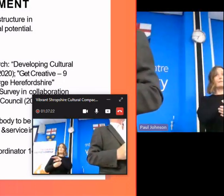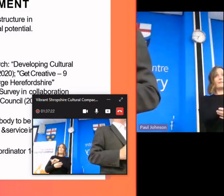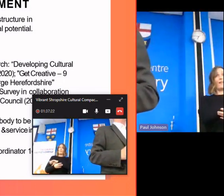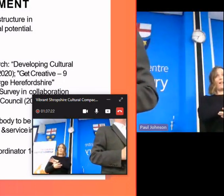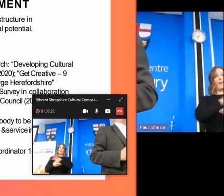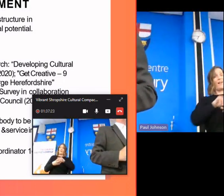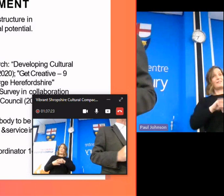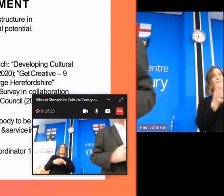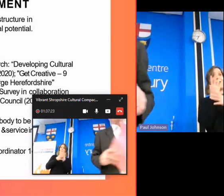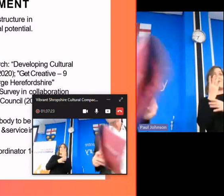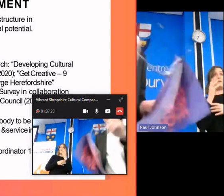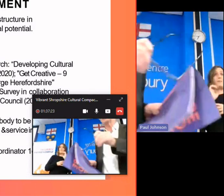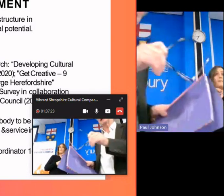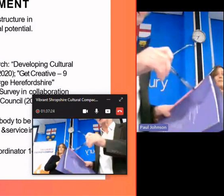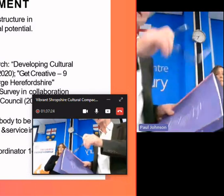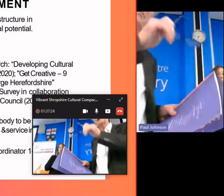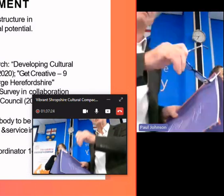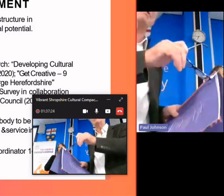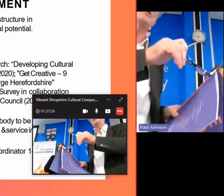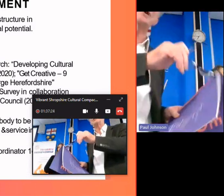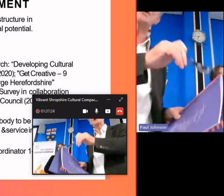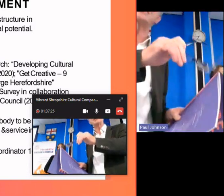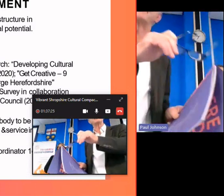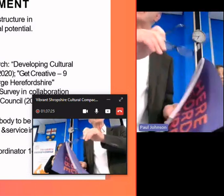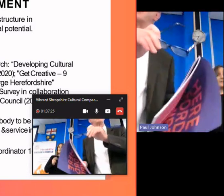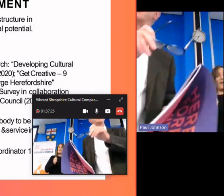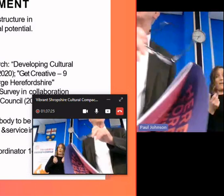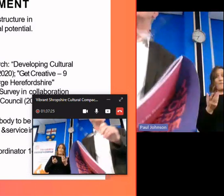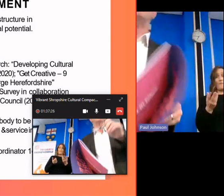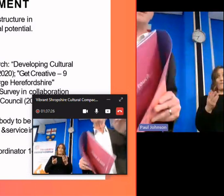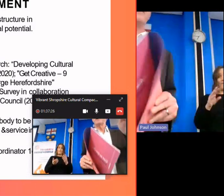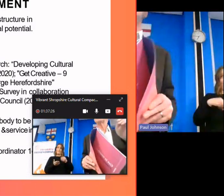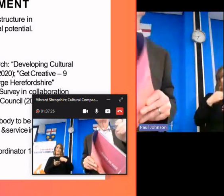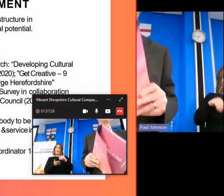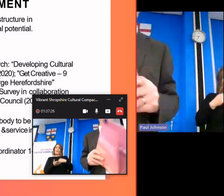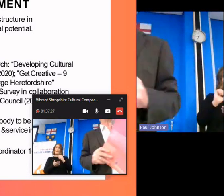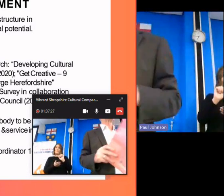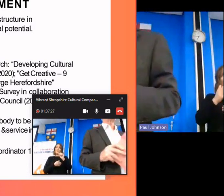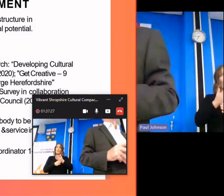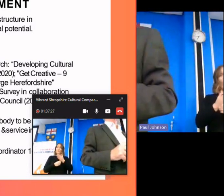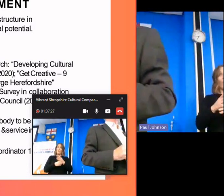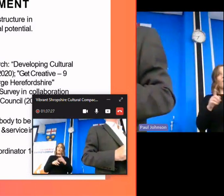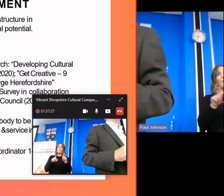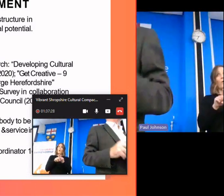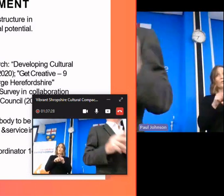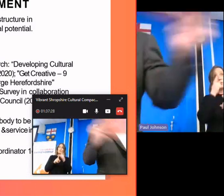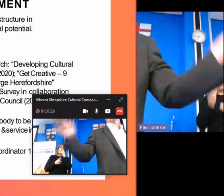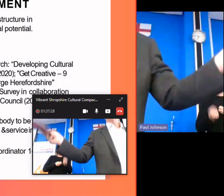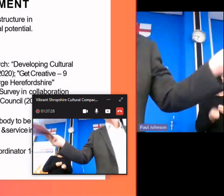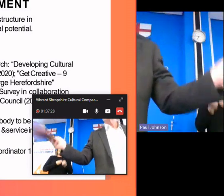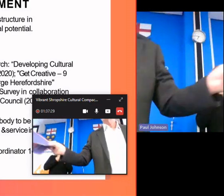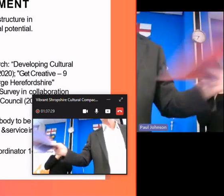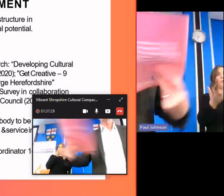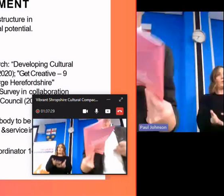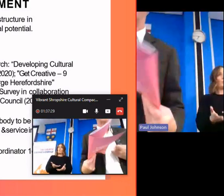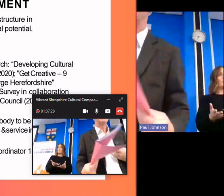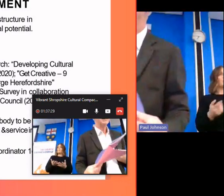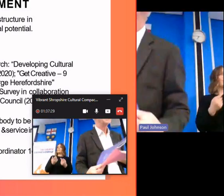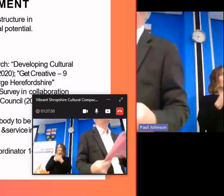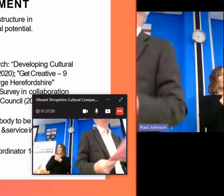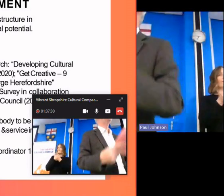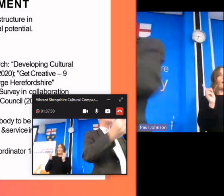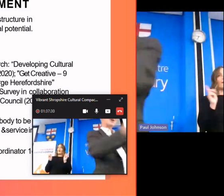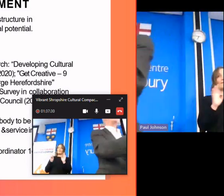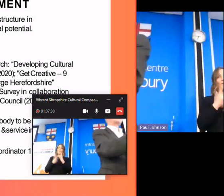they can develop their skills they can get some remuneration for their work but they can also contribute which many of us